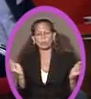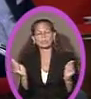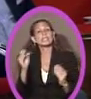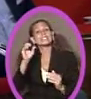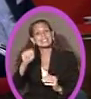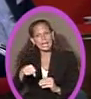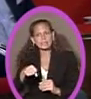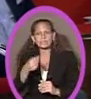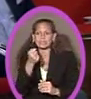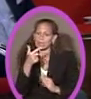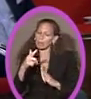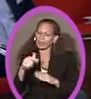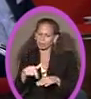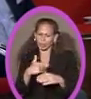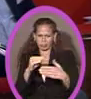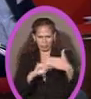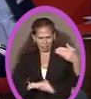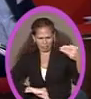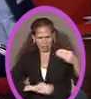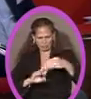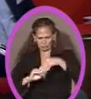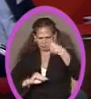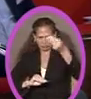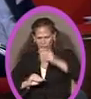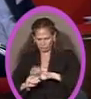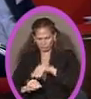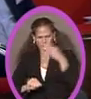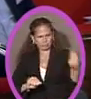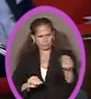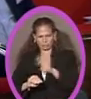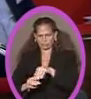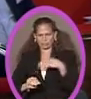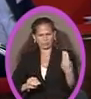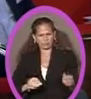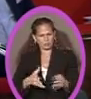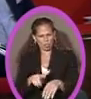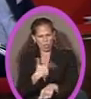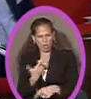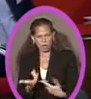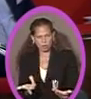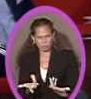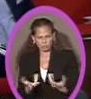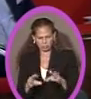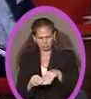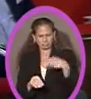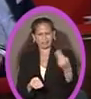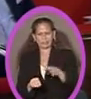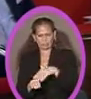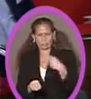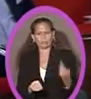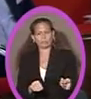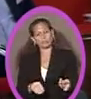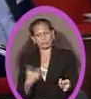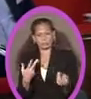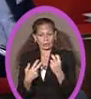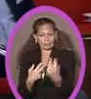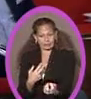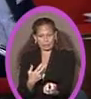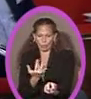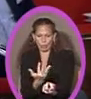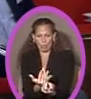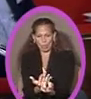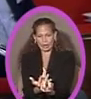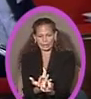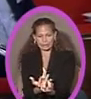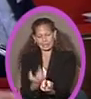Yes, ma Well, it's a little bit long. If you want us to read this, then you would have to sit down, and then we